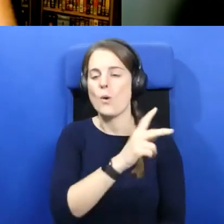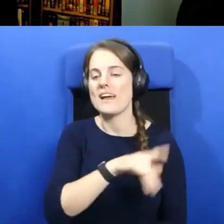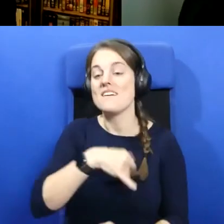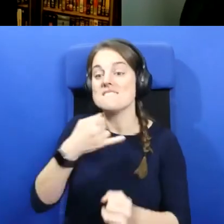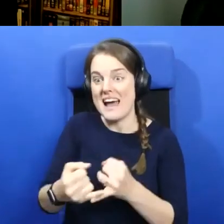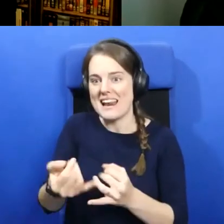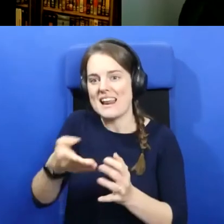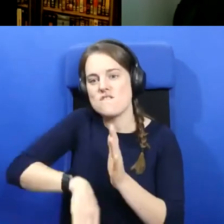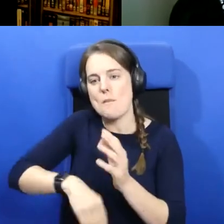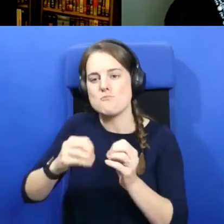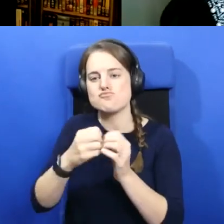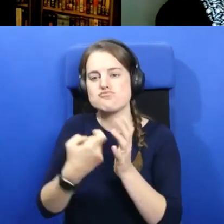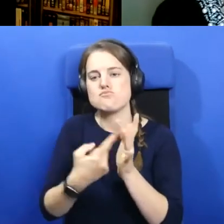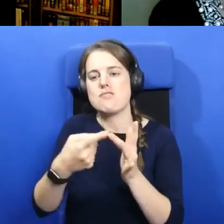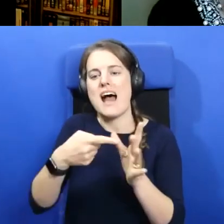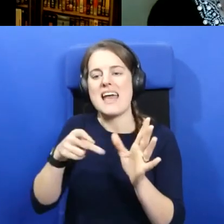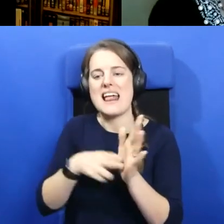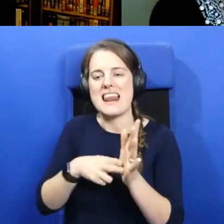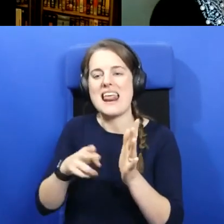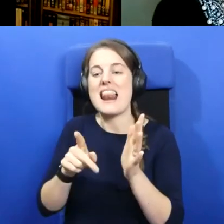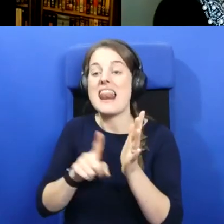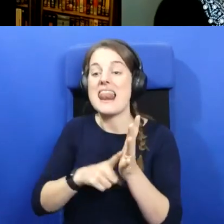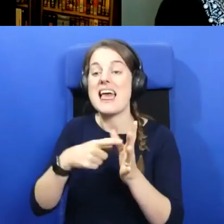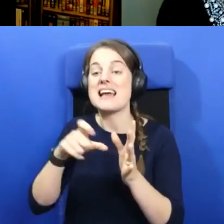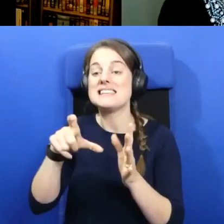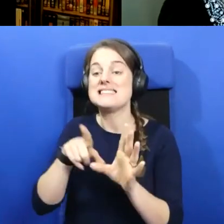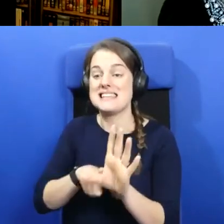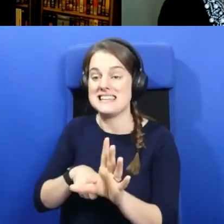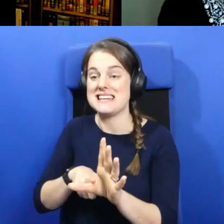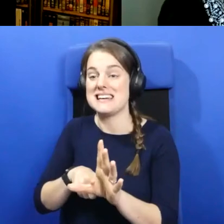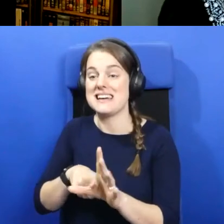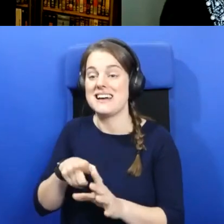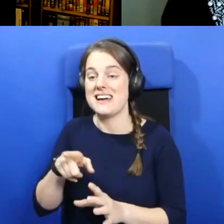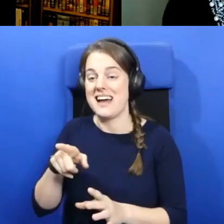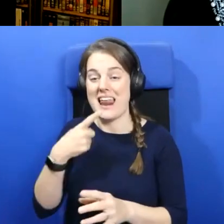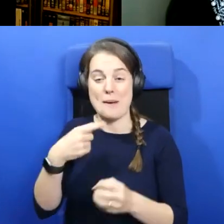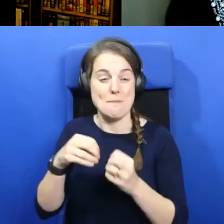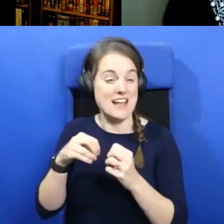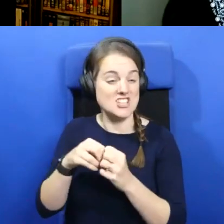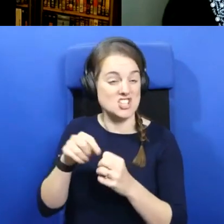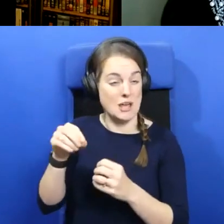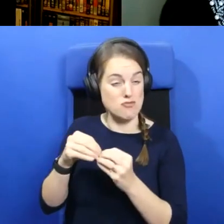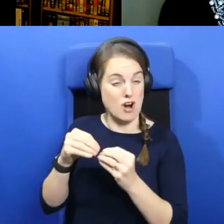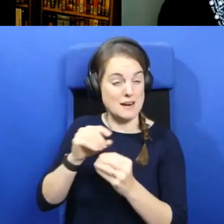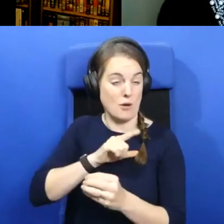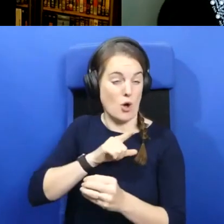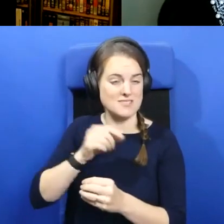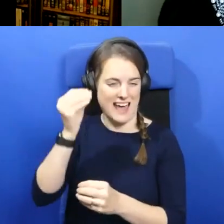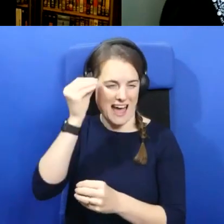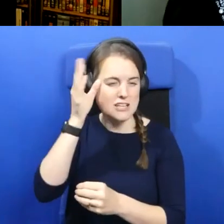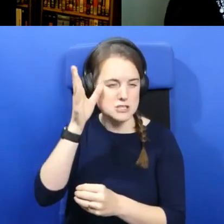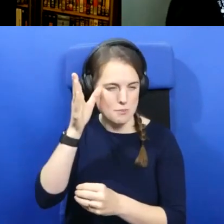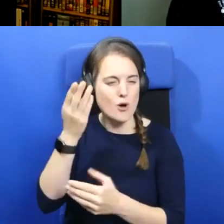I'm mentioning Brian as, as, as, as an expert on